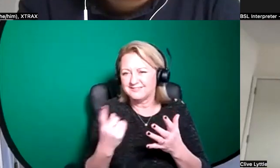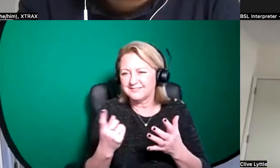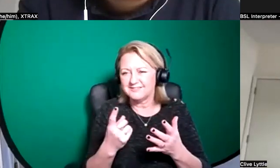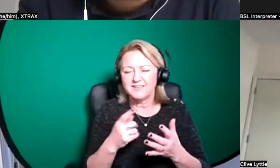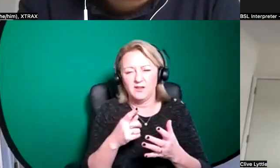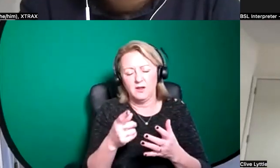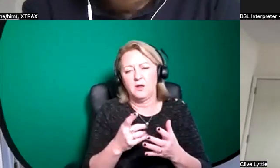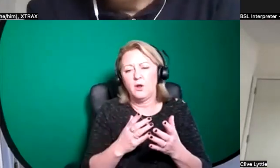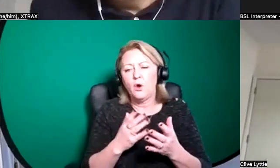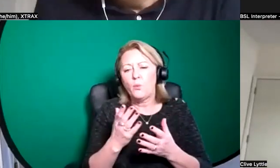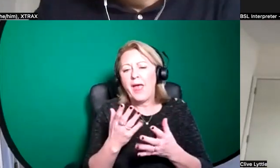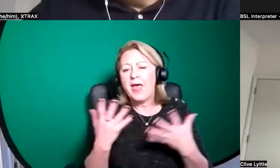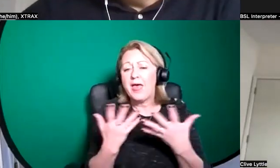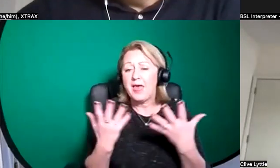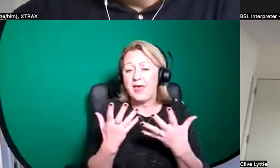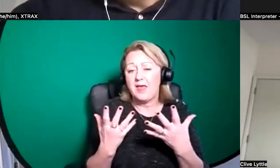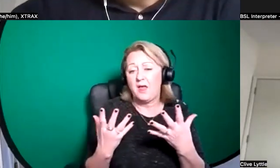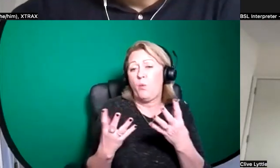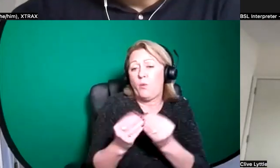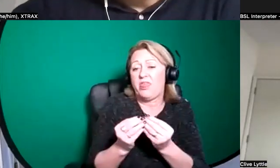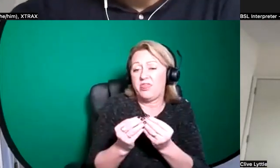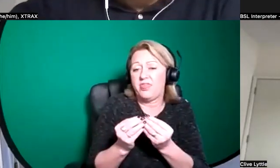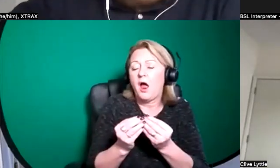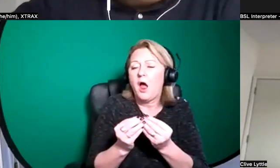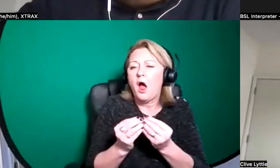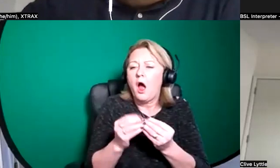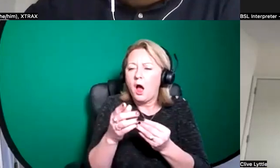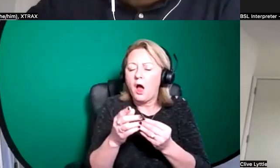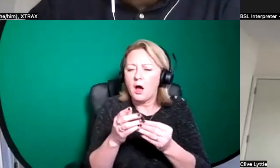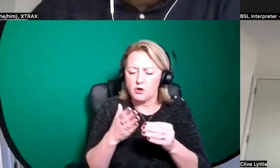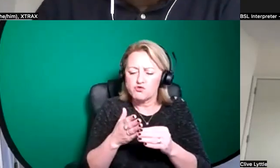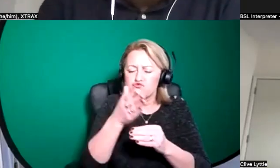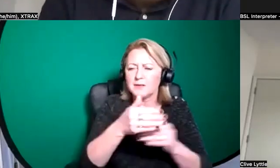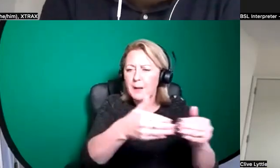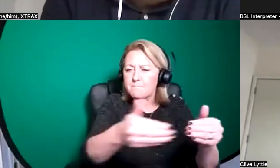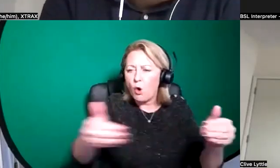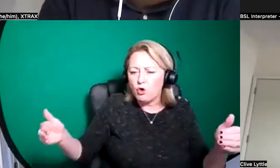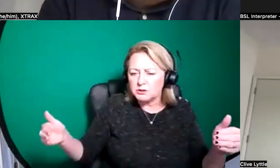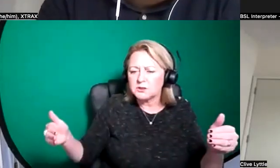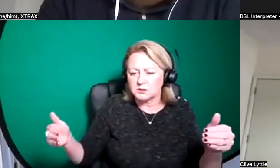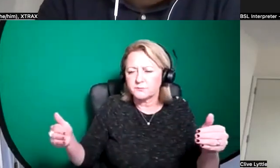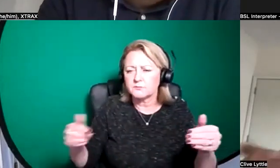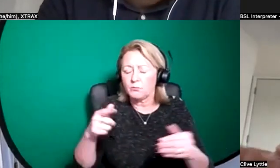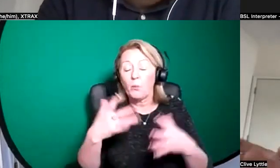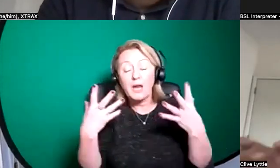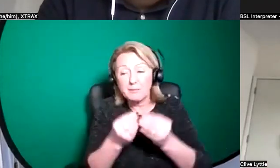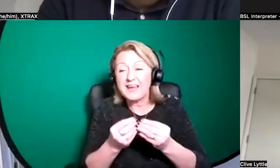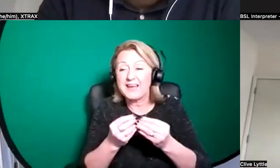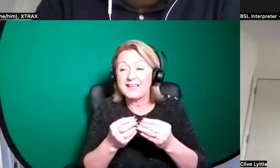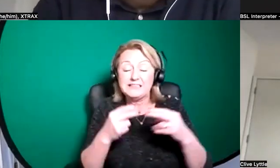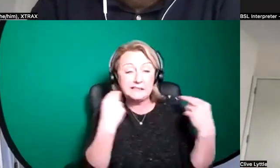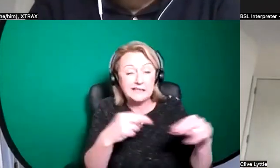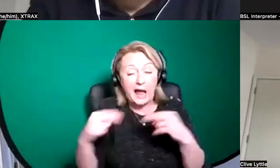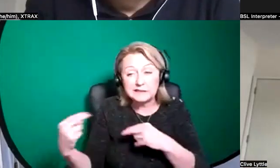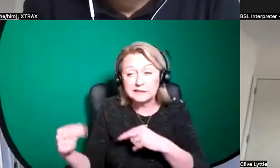show crossing borders um we also have done work with dance and um did different pieces